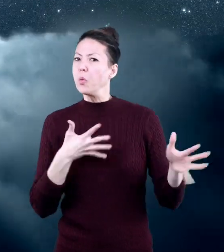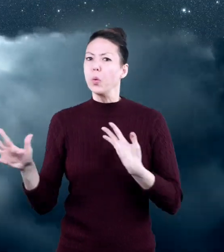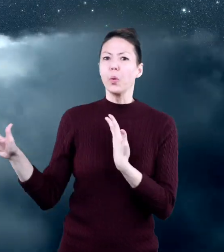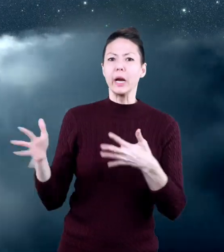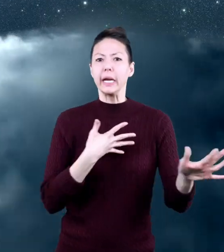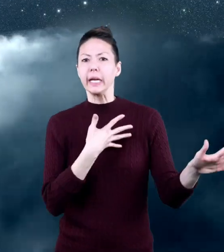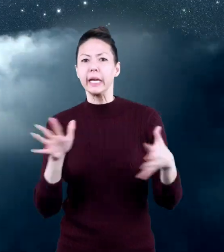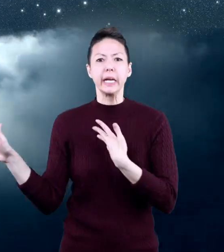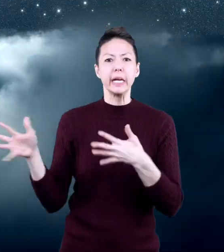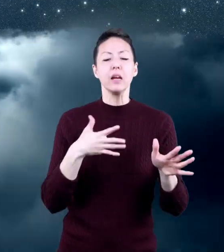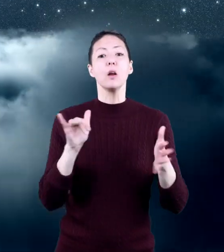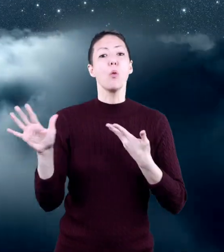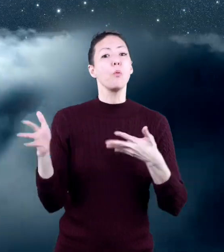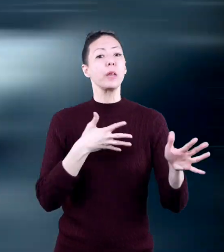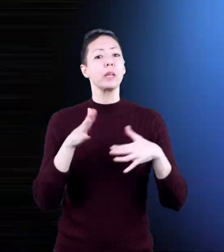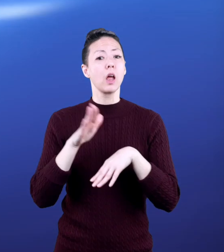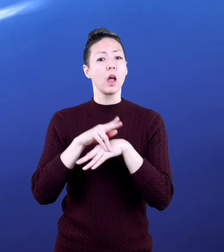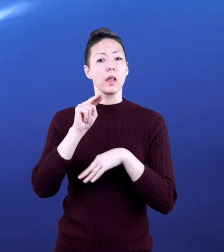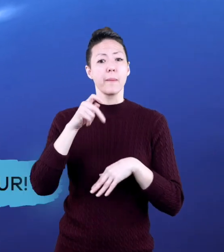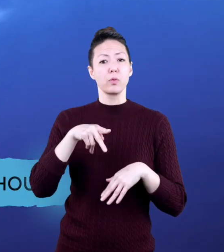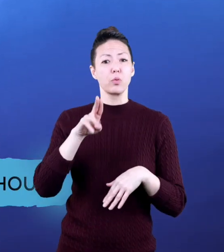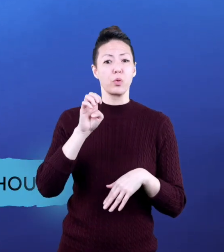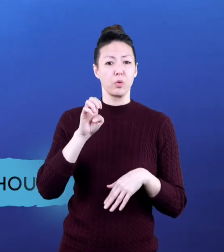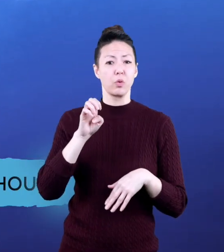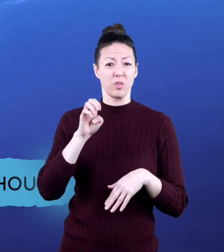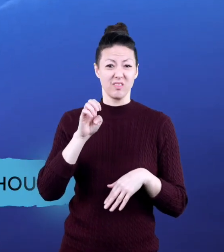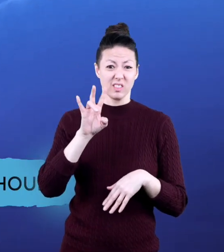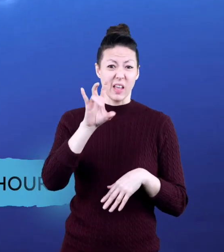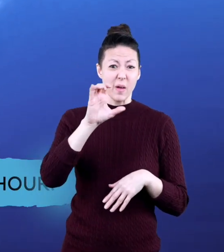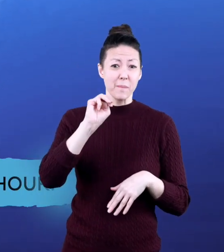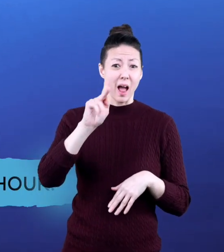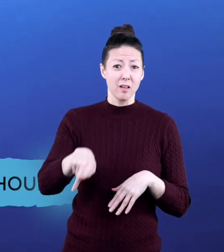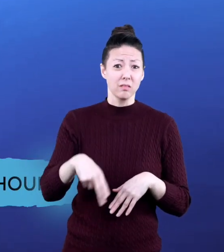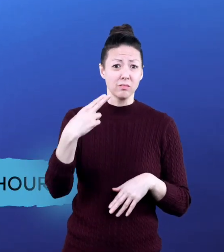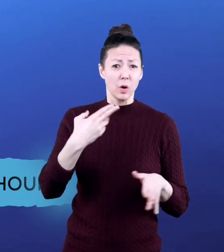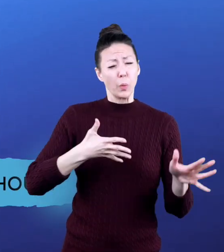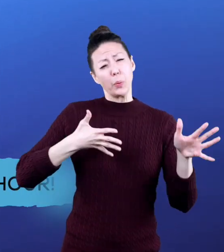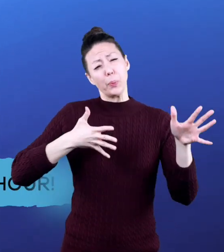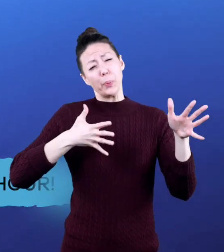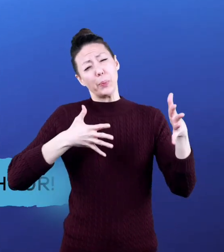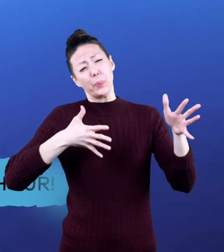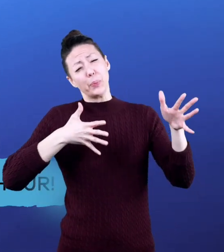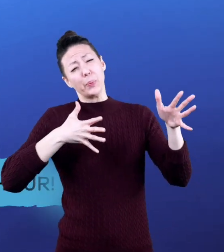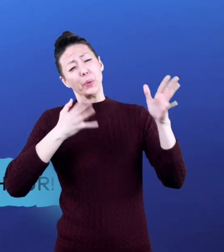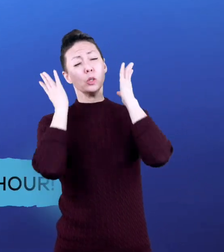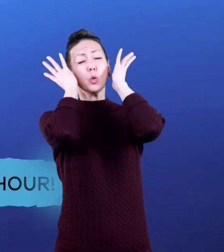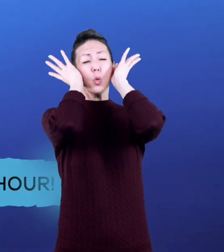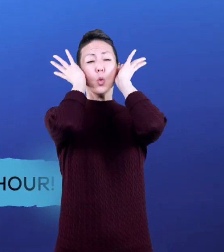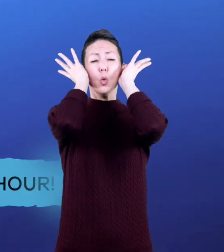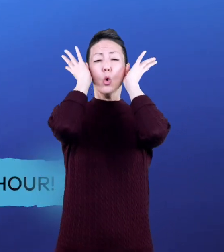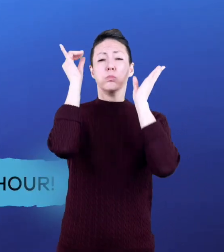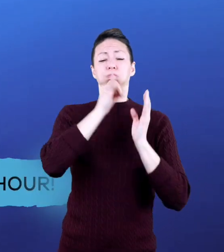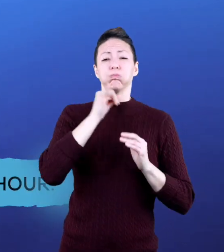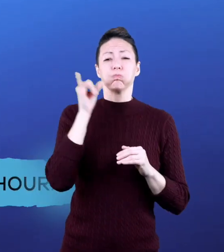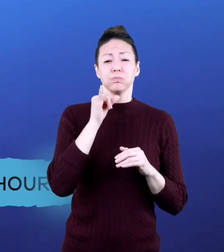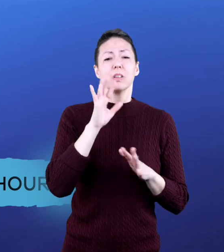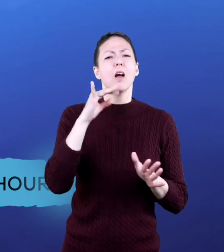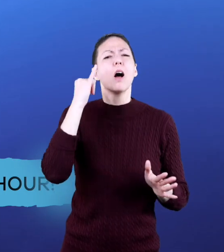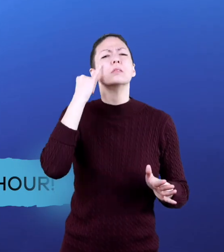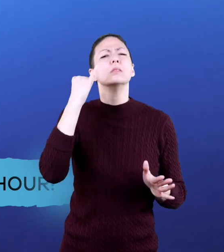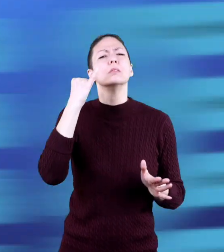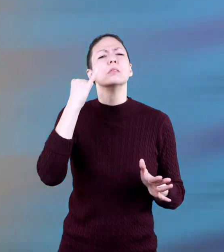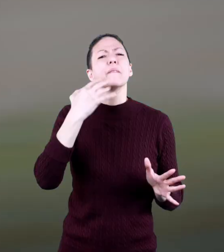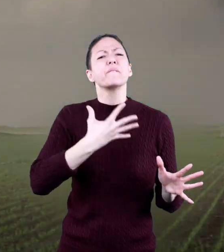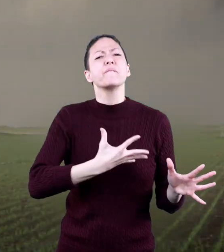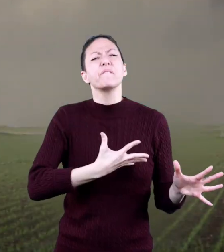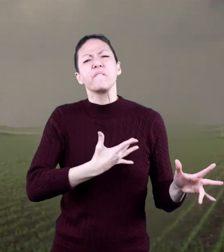windy. Winds on Neptune can reach over 700 miles per hour. To give you an